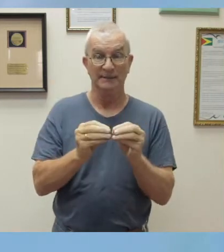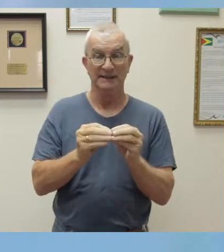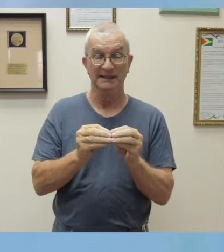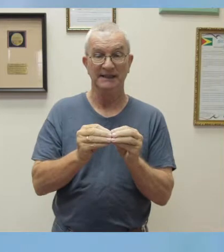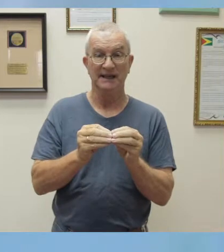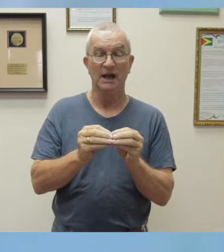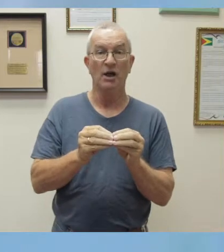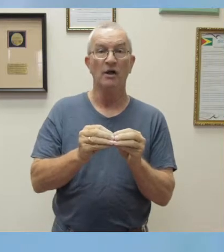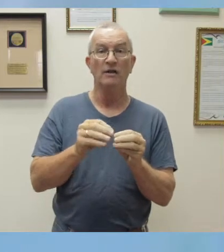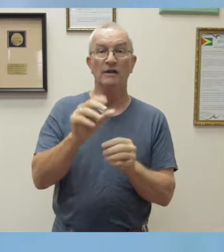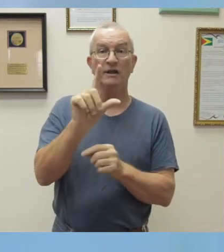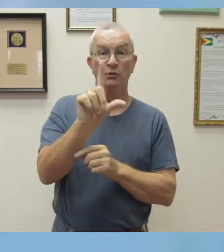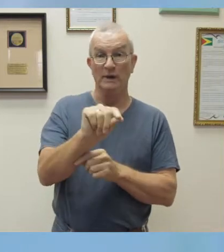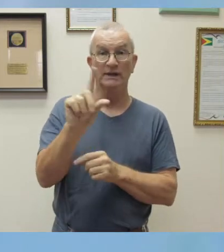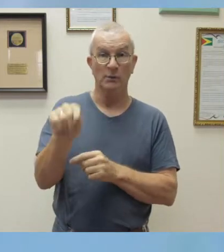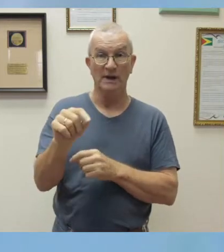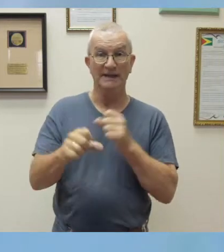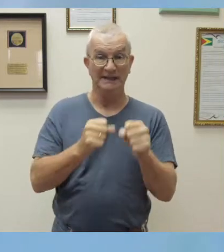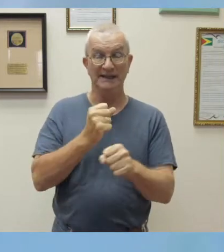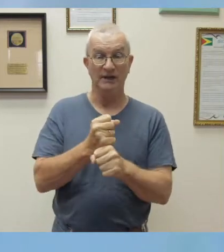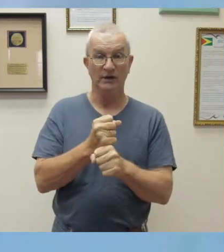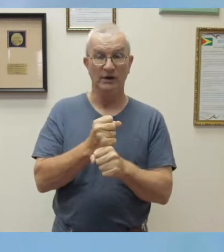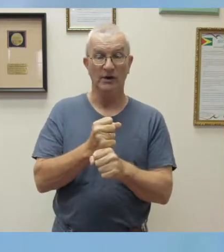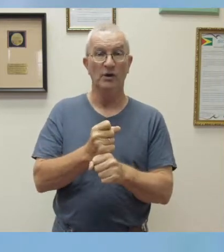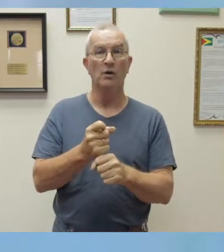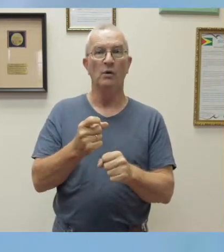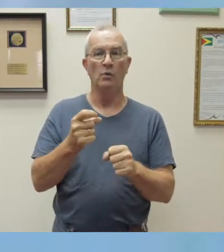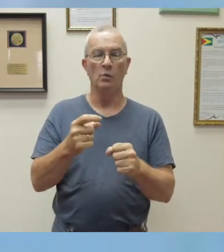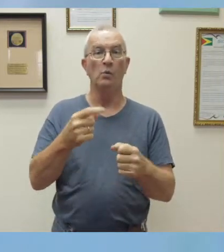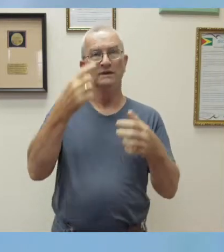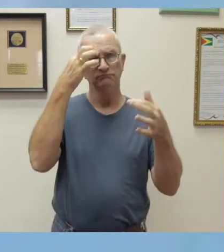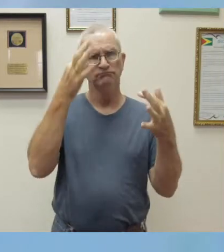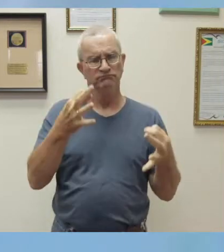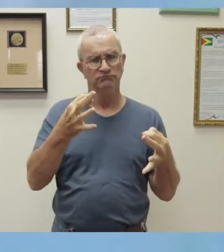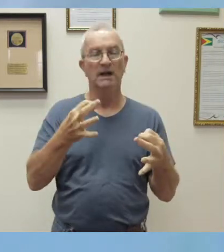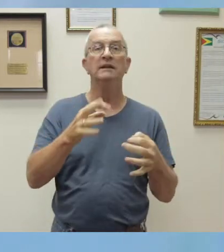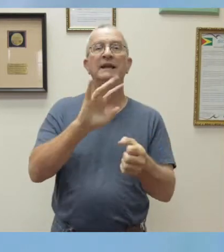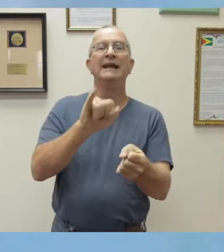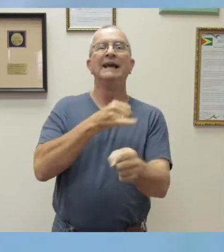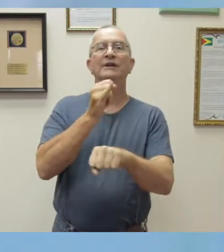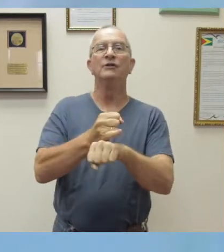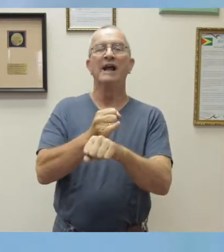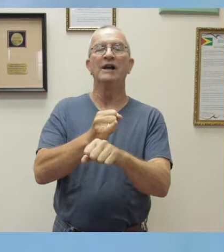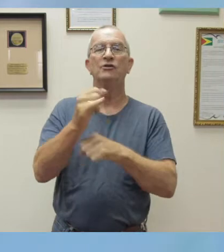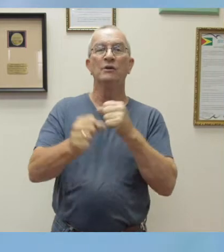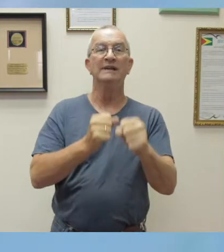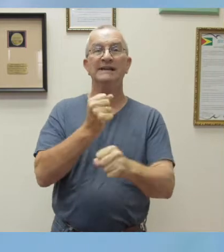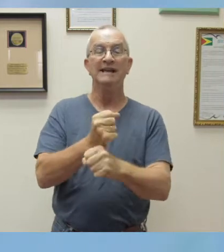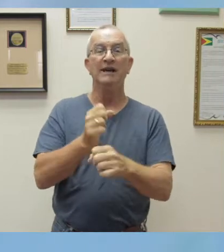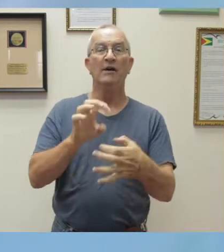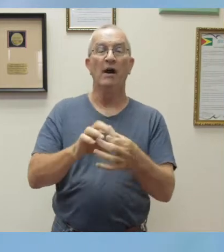designated International Year of the Nurse and the Midwife to give deserving